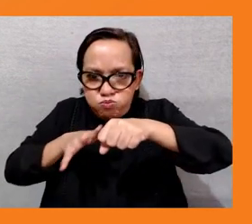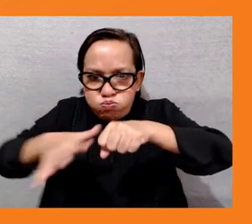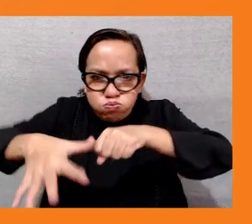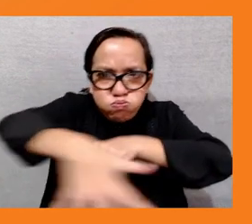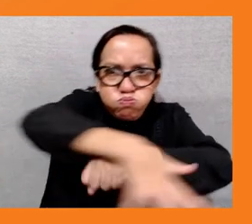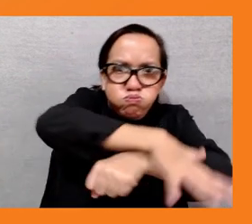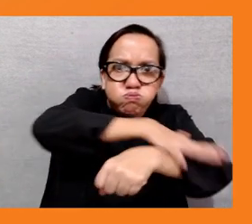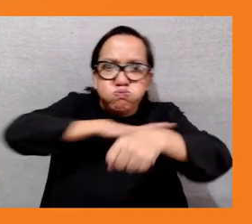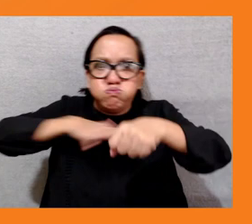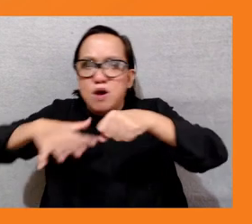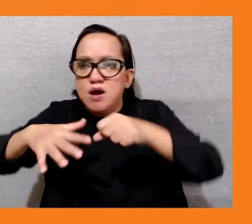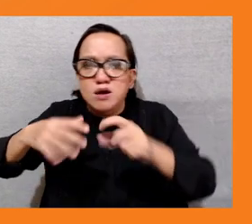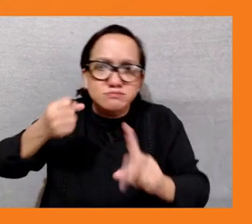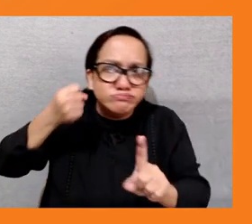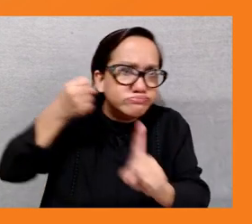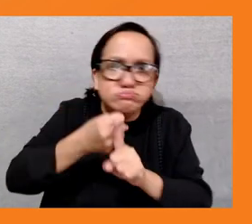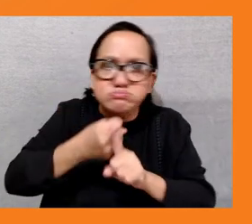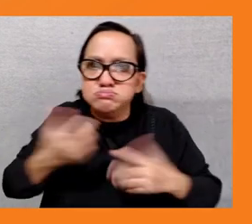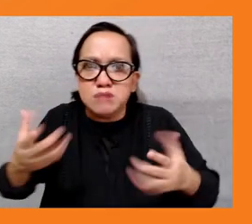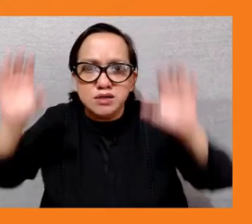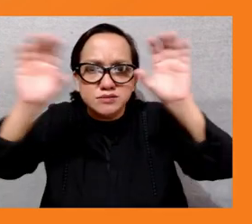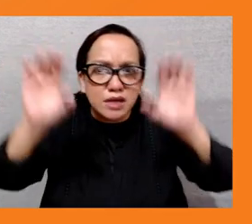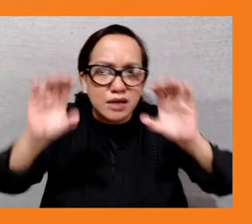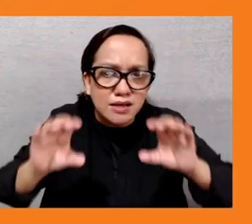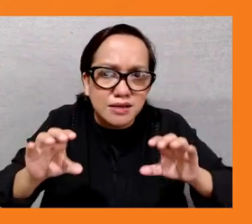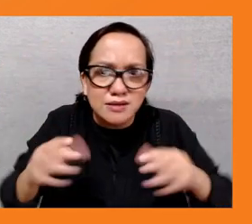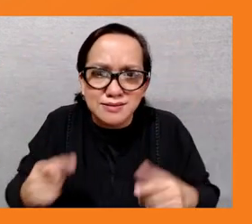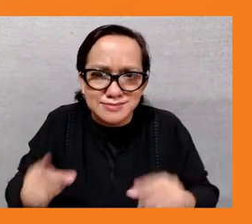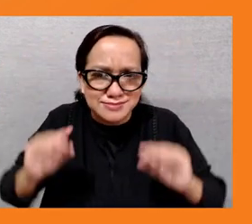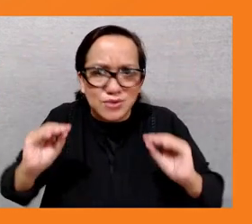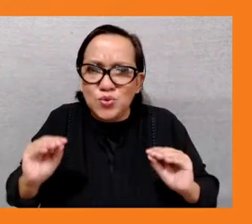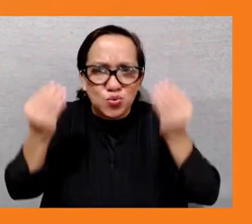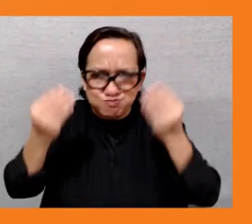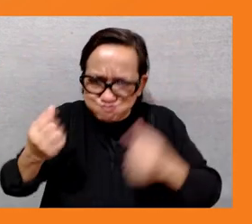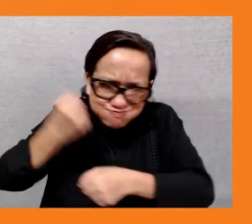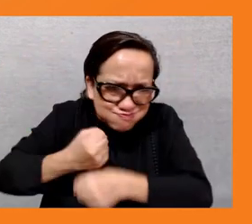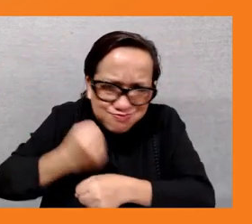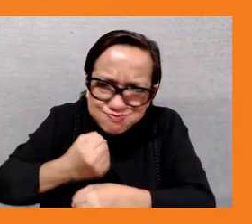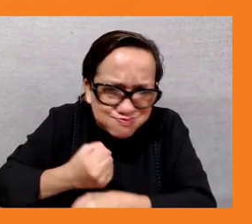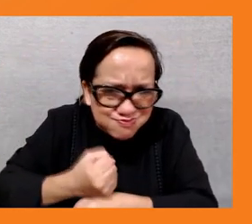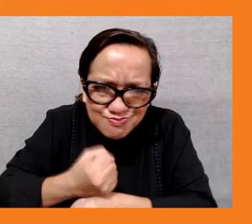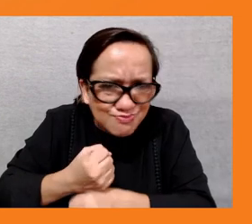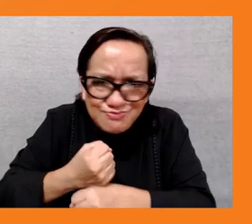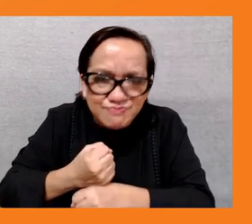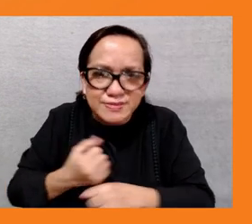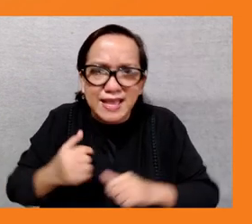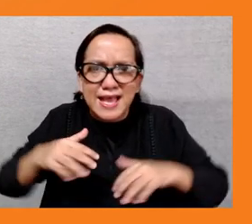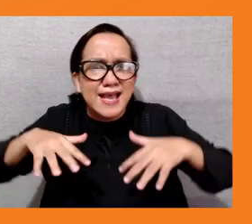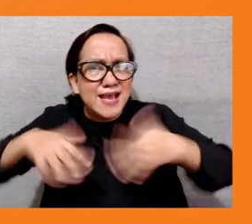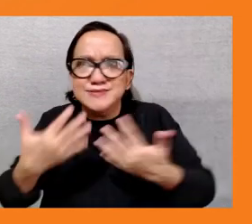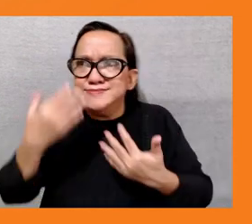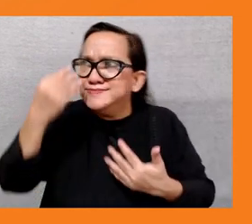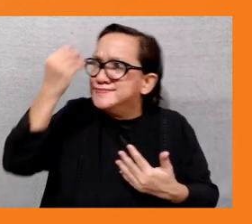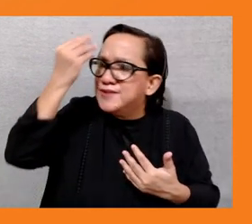so the young people are actively taking parts in their community and finding the solutions and and last we had